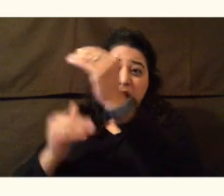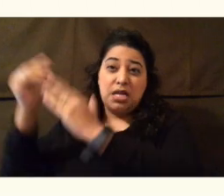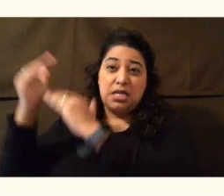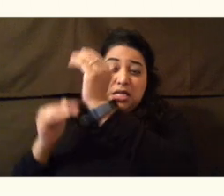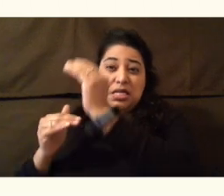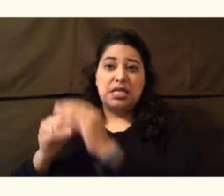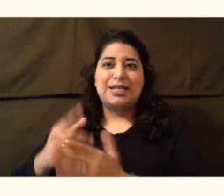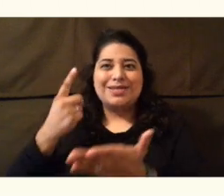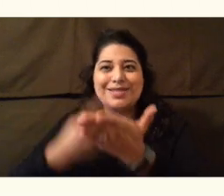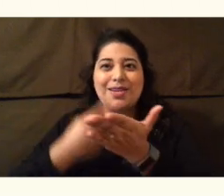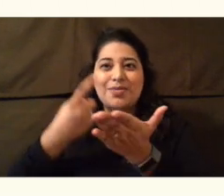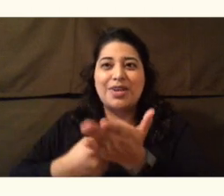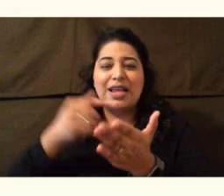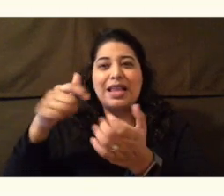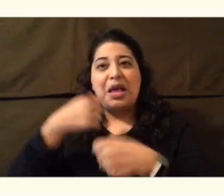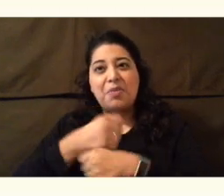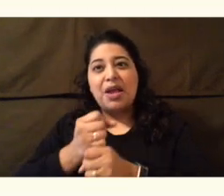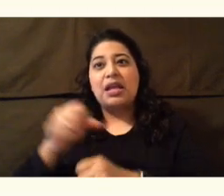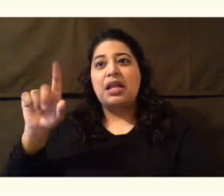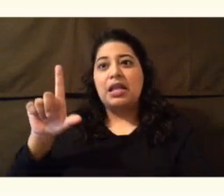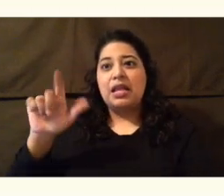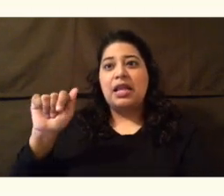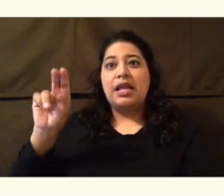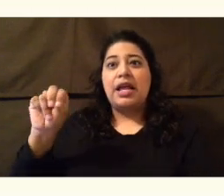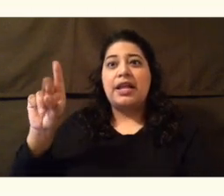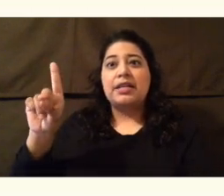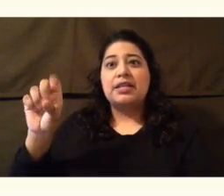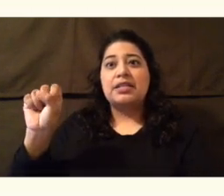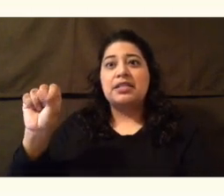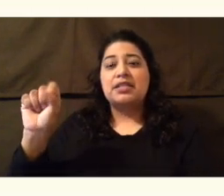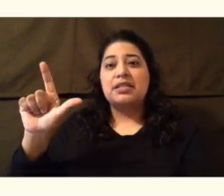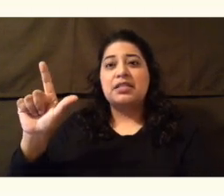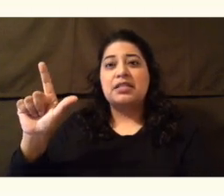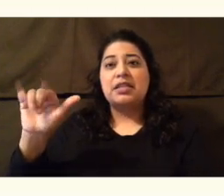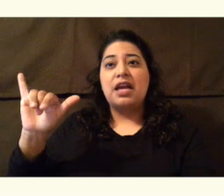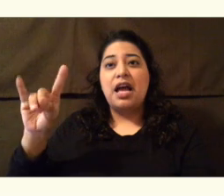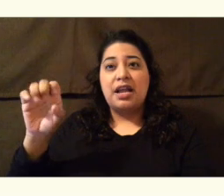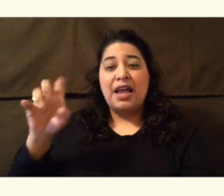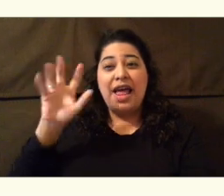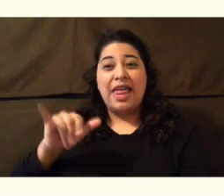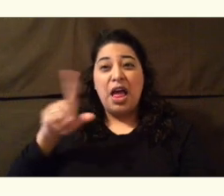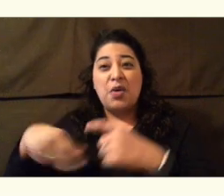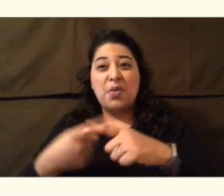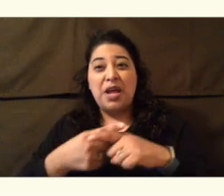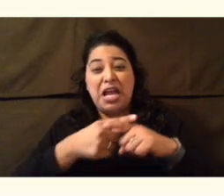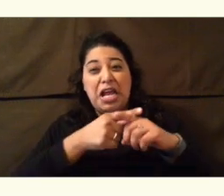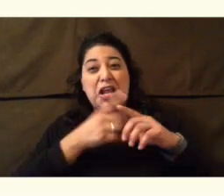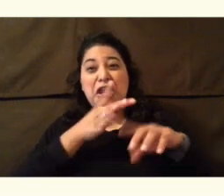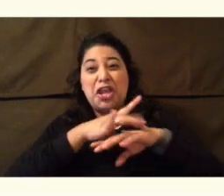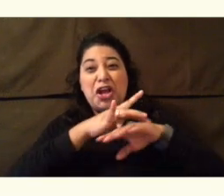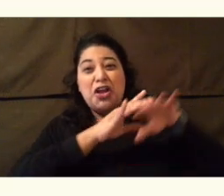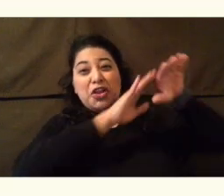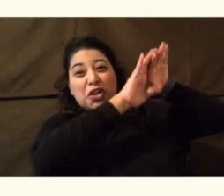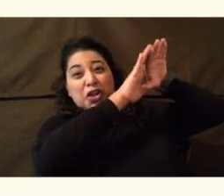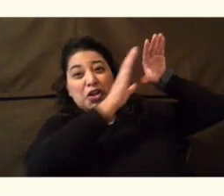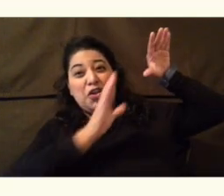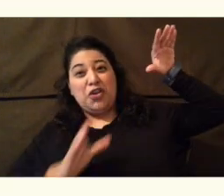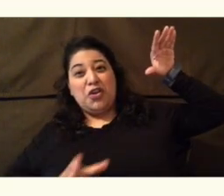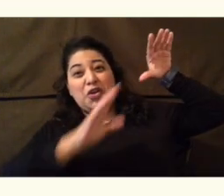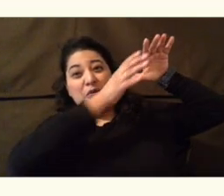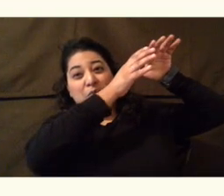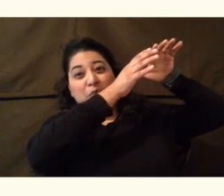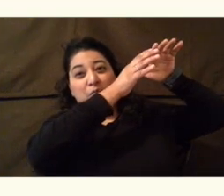cause landslides, which happen when large pieces of land break off and slide down hills or mountains.